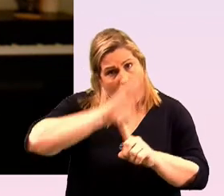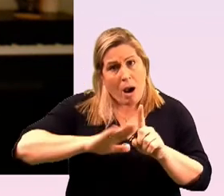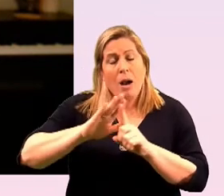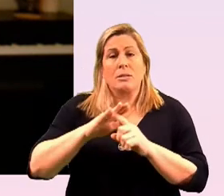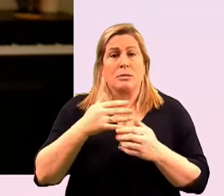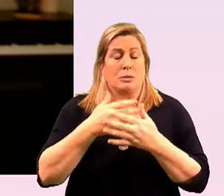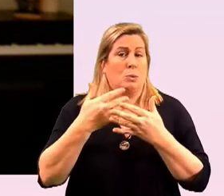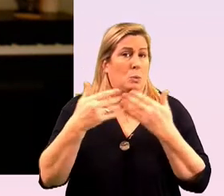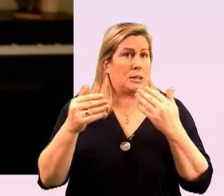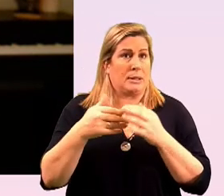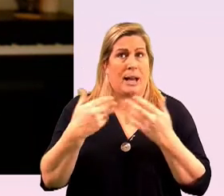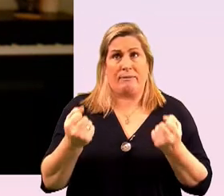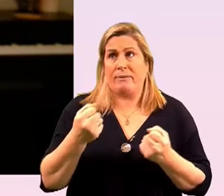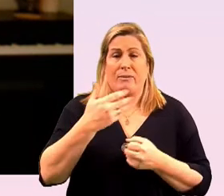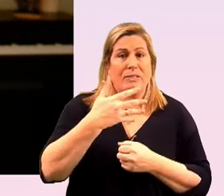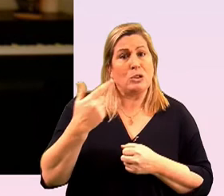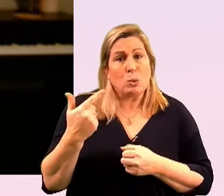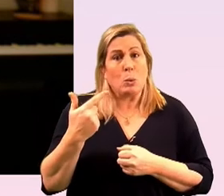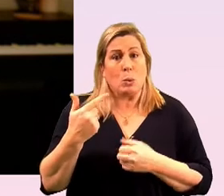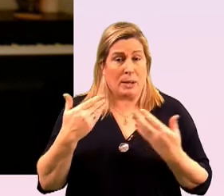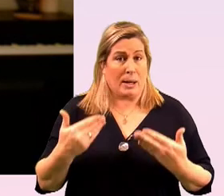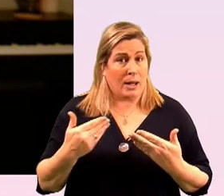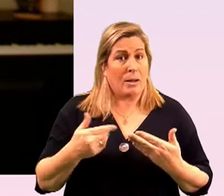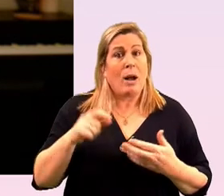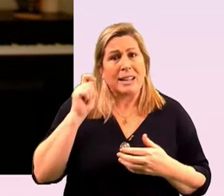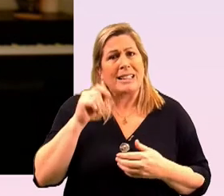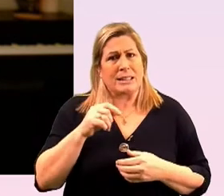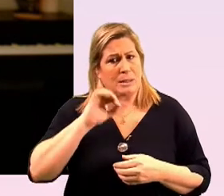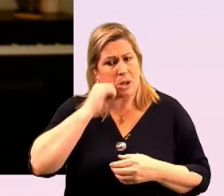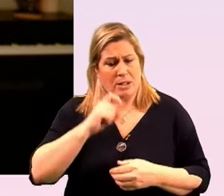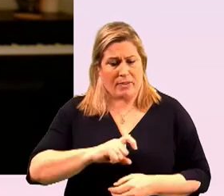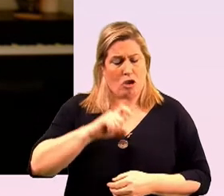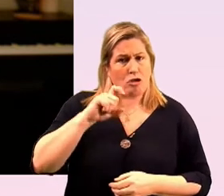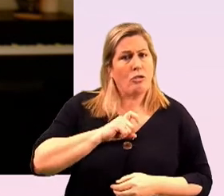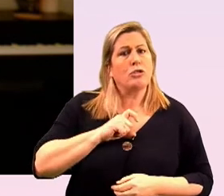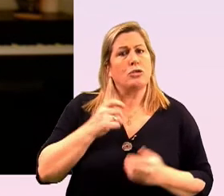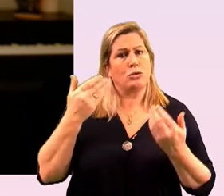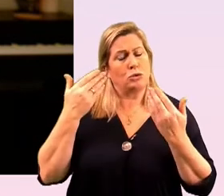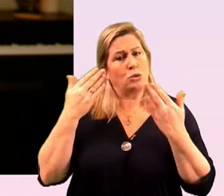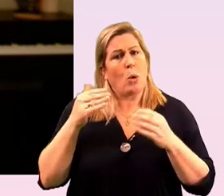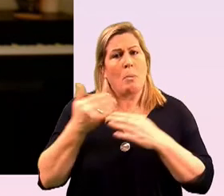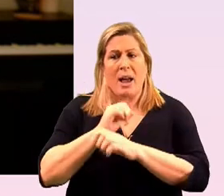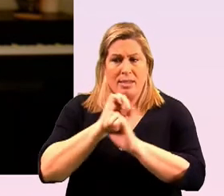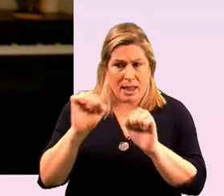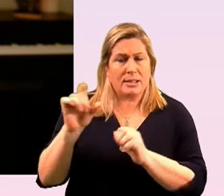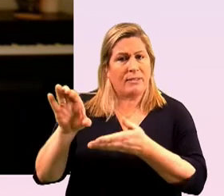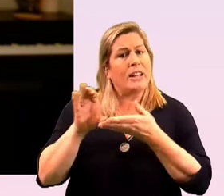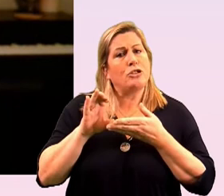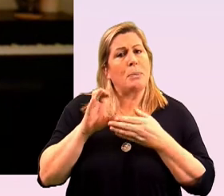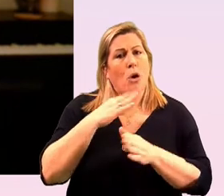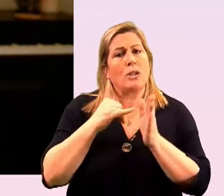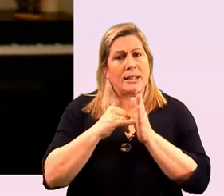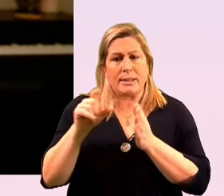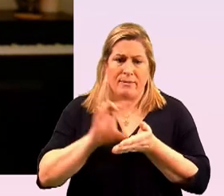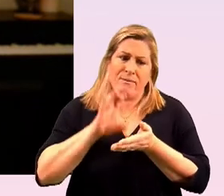mounting um is really down to i suppose maybe the the courage that was shown by that philanthropic organization um in